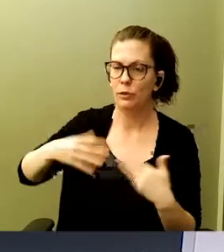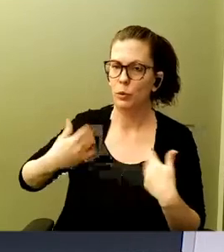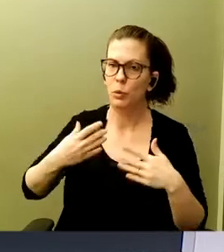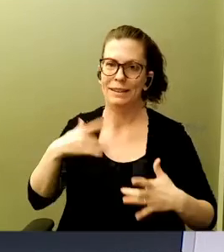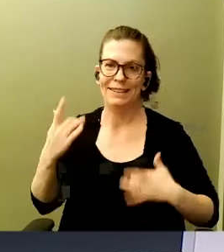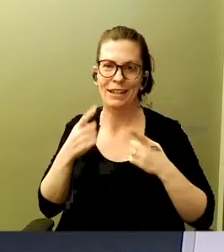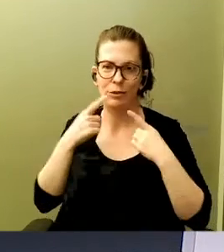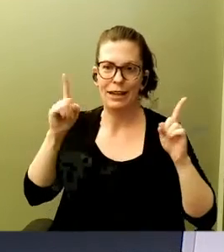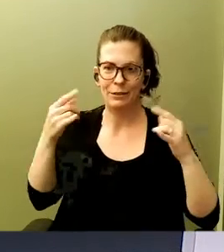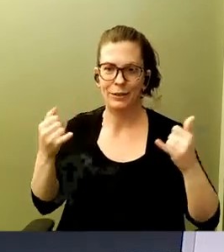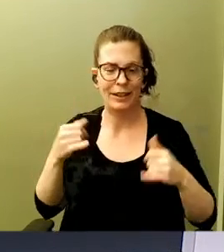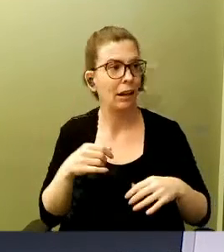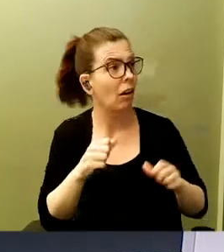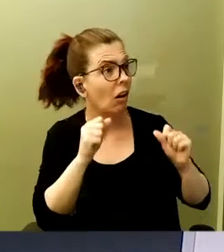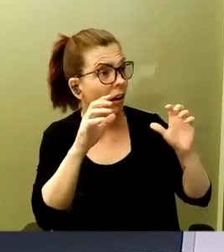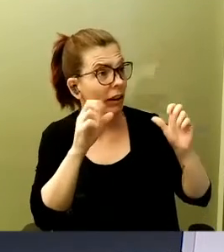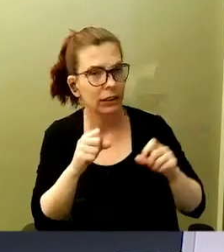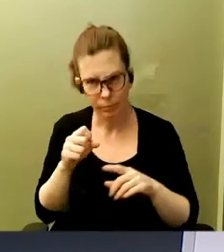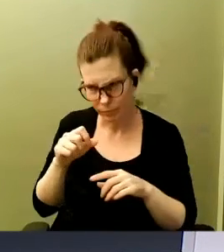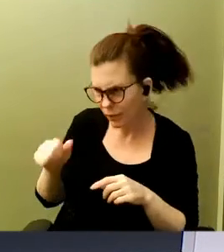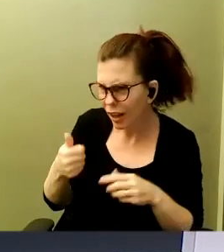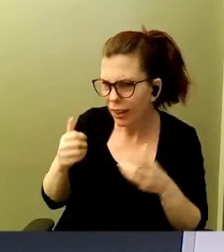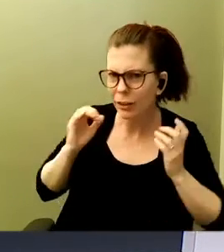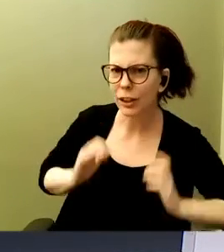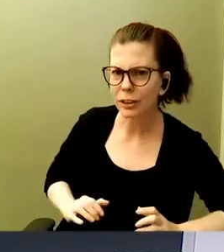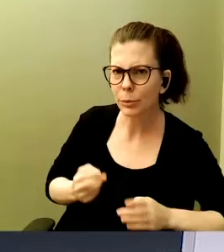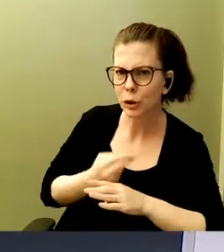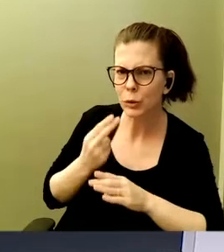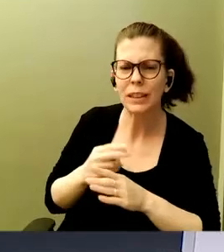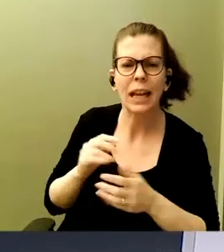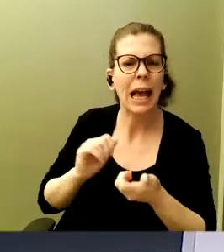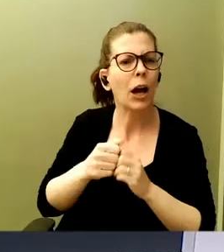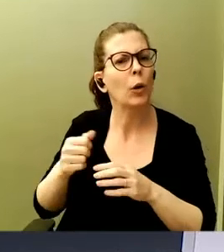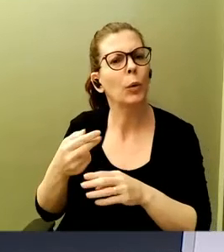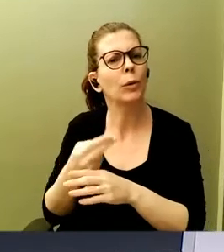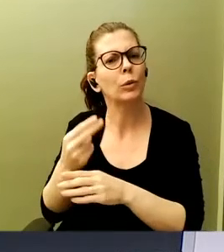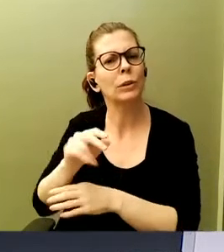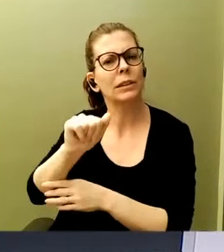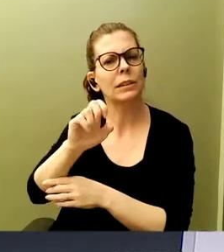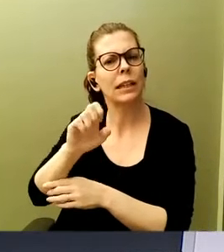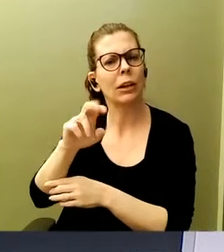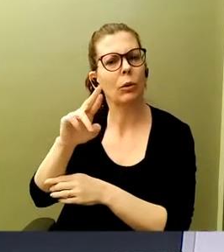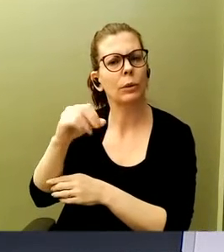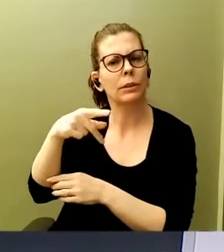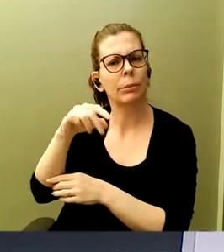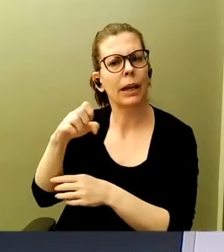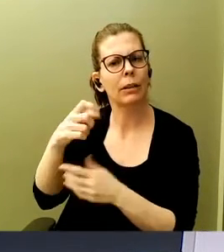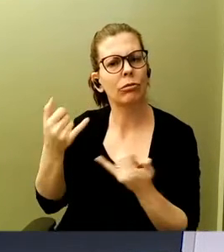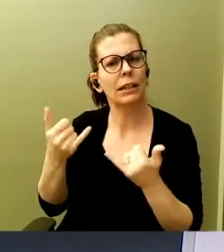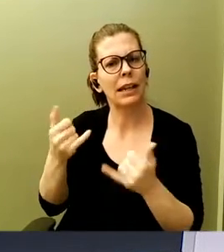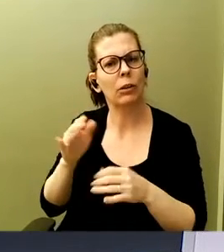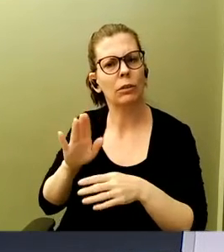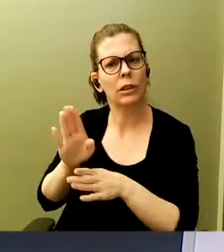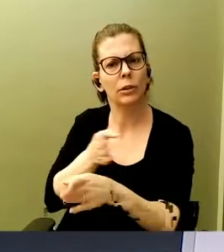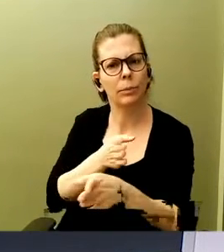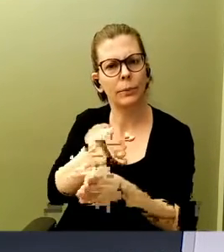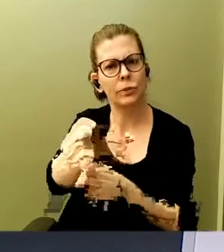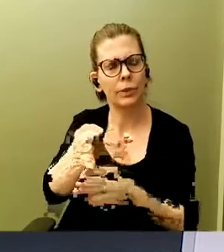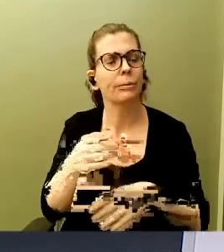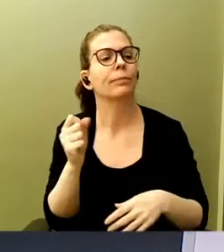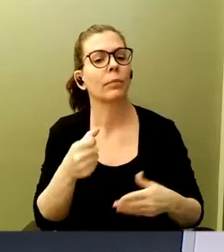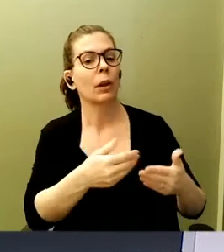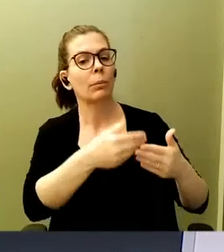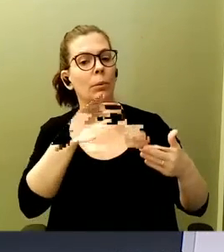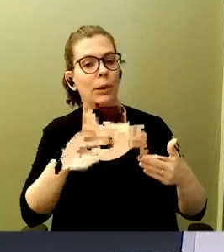So are there other customers using Aerospike? How are they using Aerospike right now in the industry? Okay, so in the pre-Aerospike on Graviton